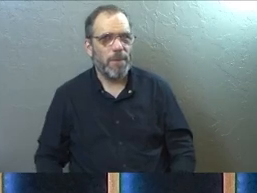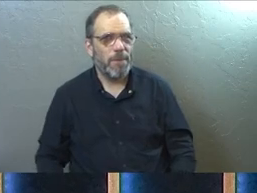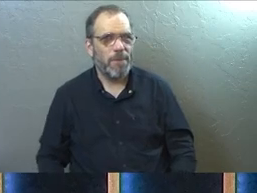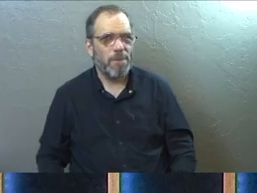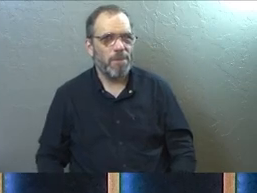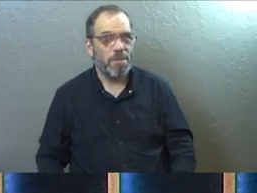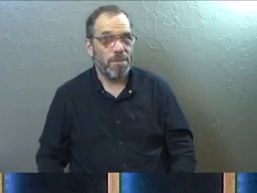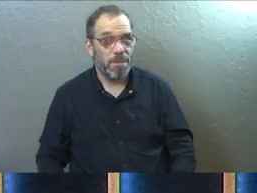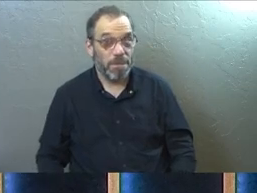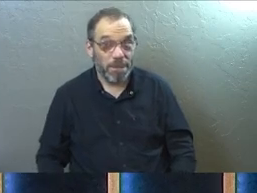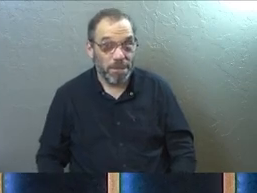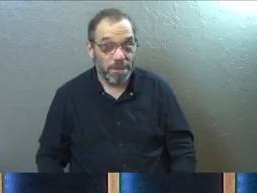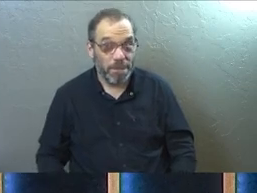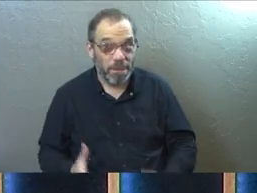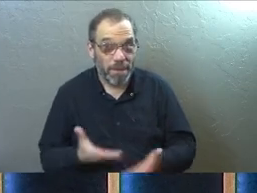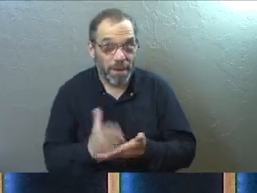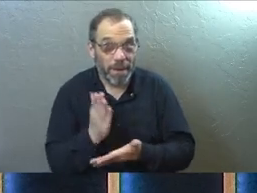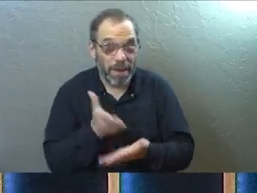You doing okay?